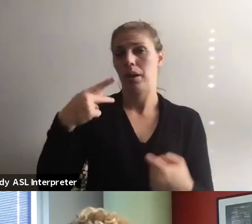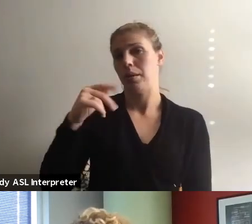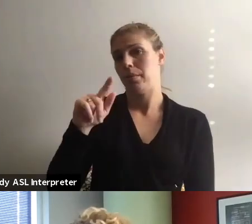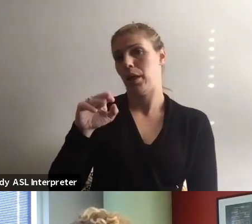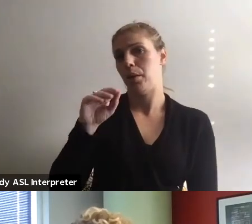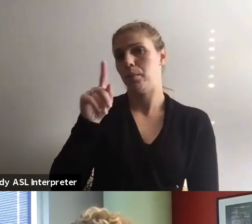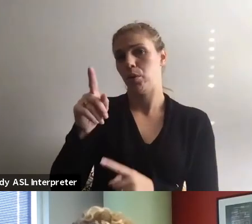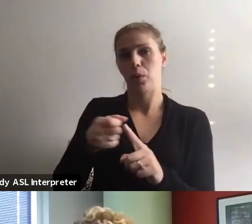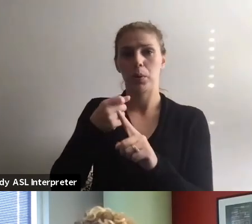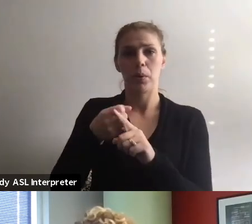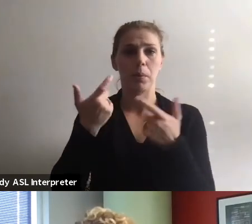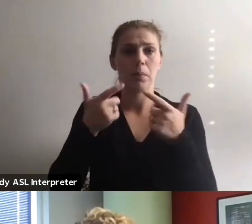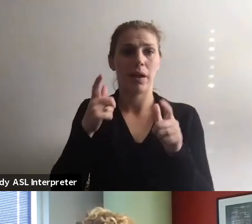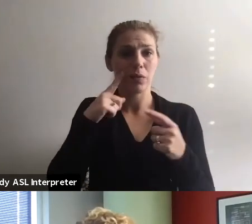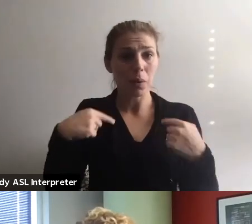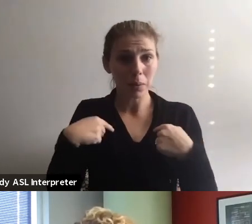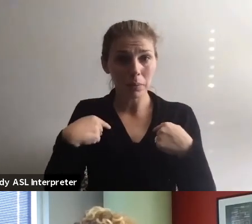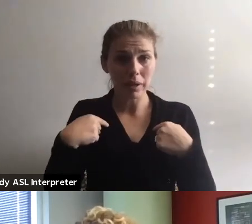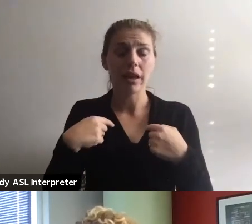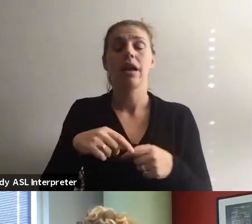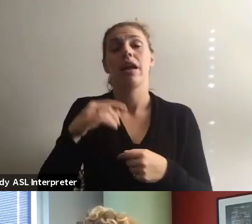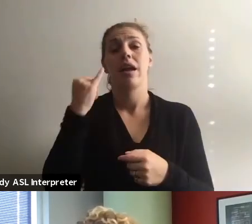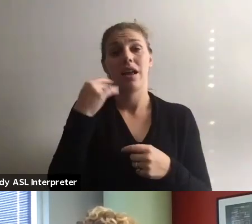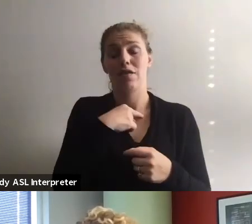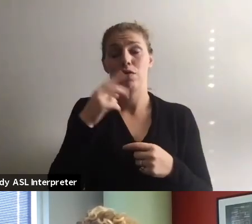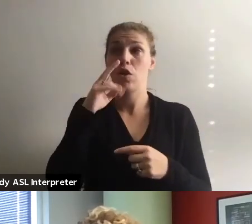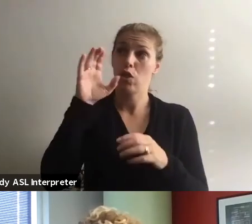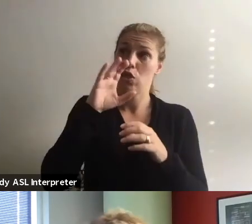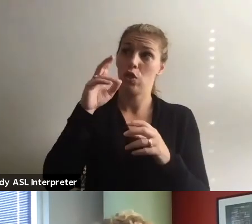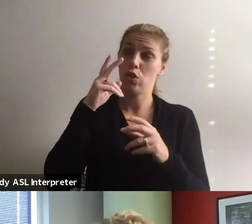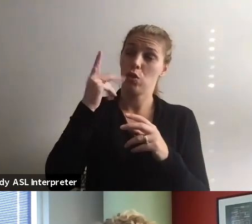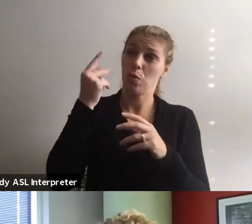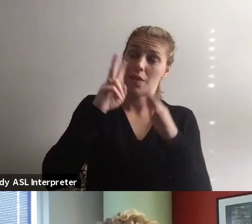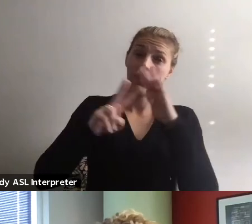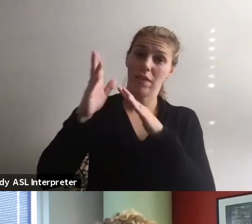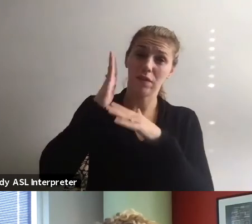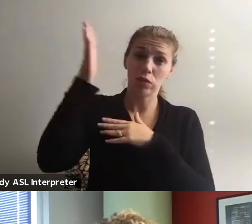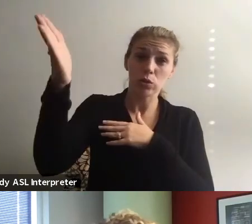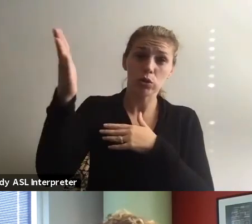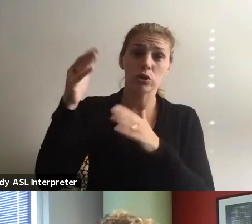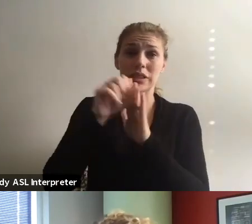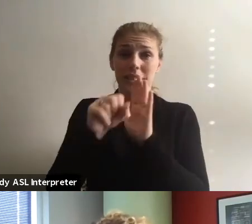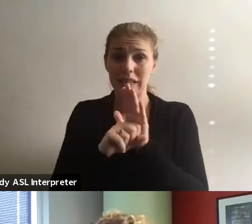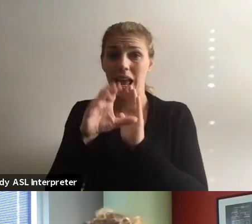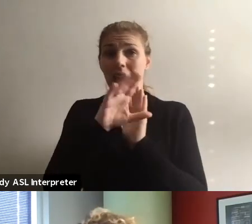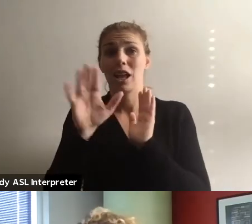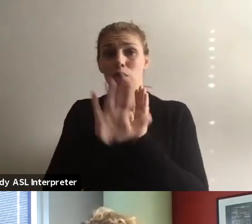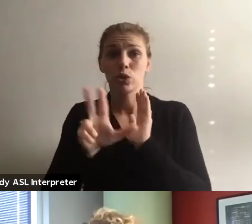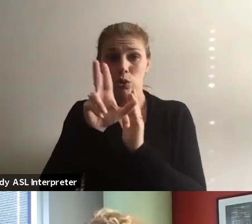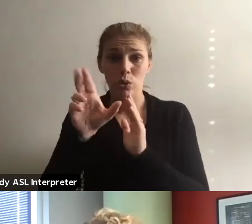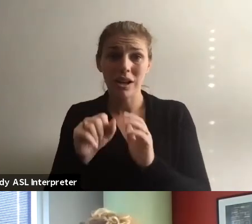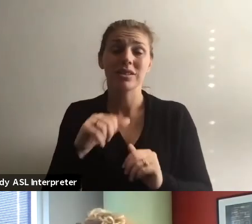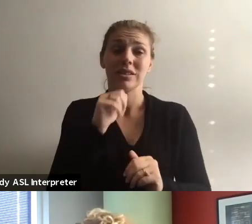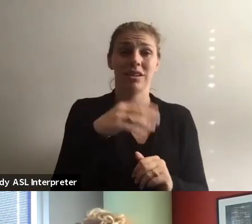just hit on one of the big things for me is that if we're looking at the future of our state and of our nation, the non-white